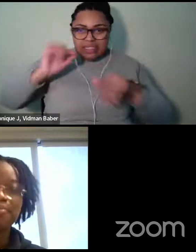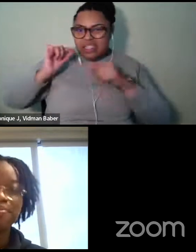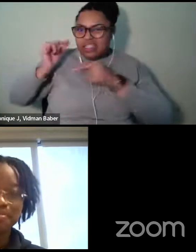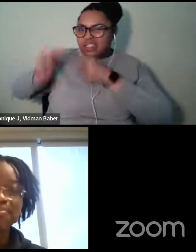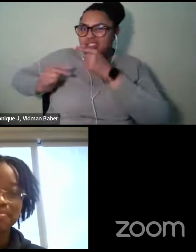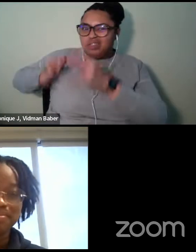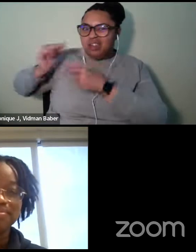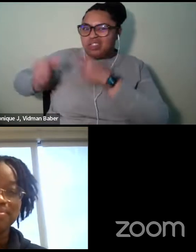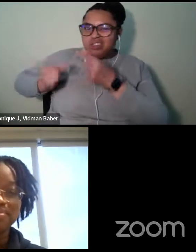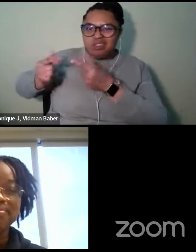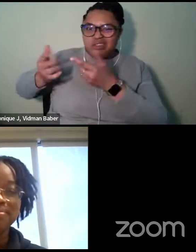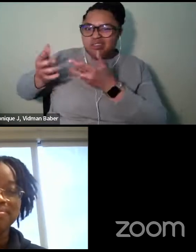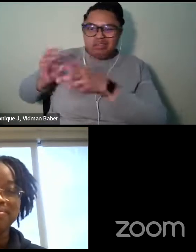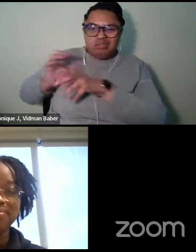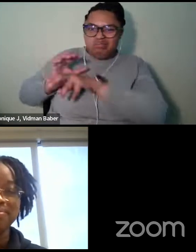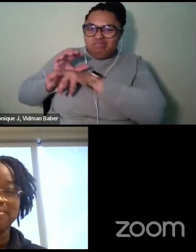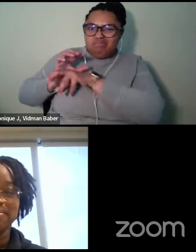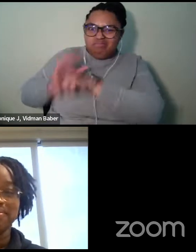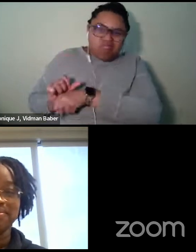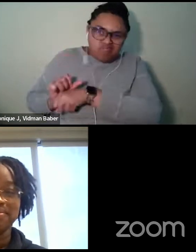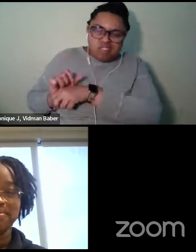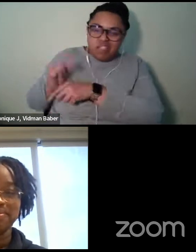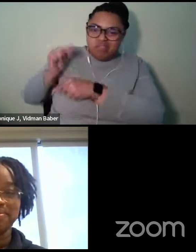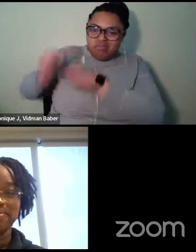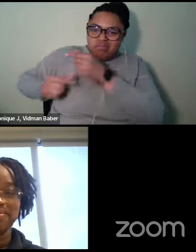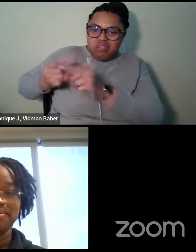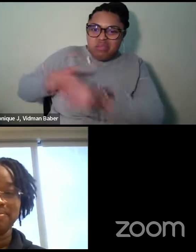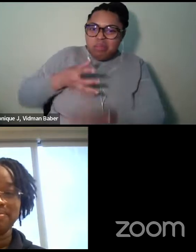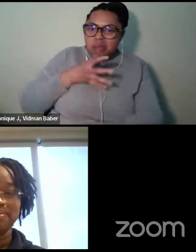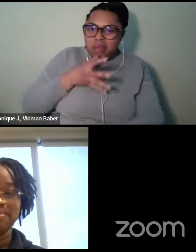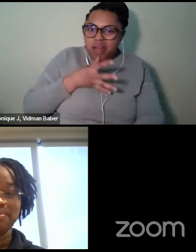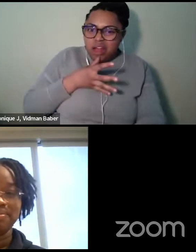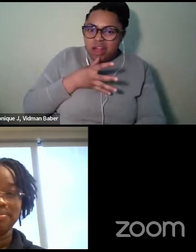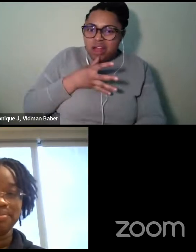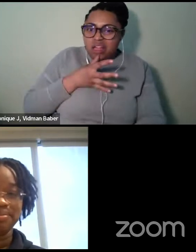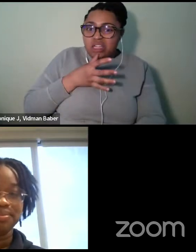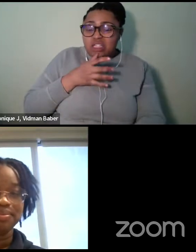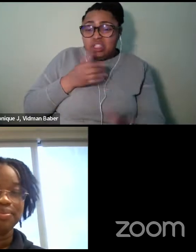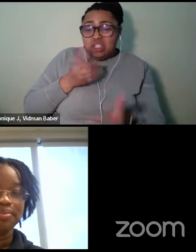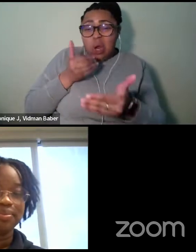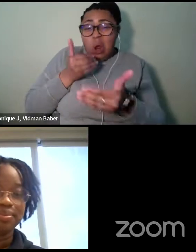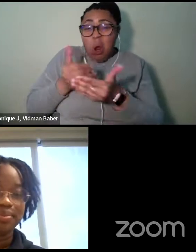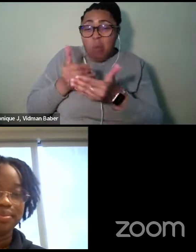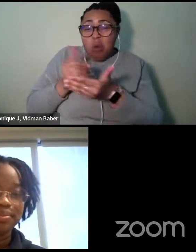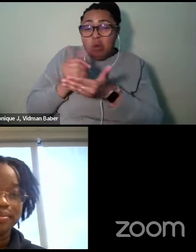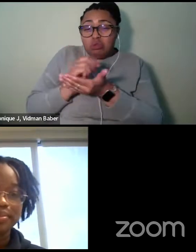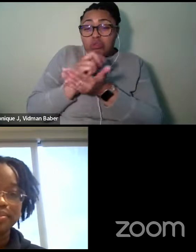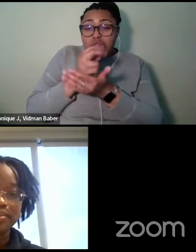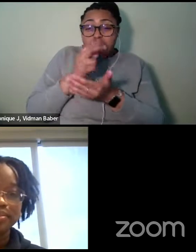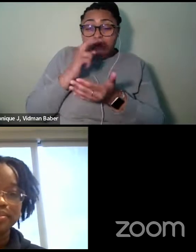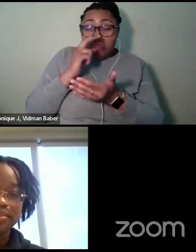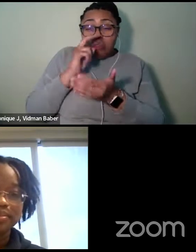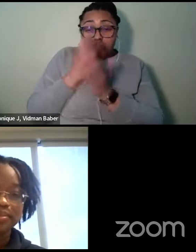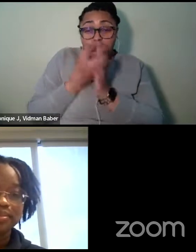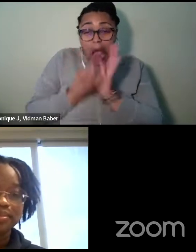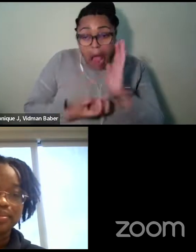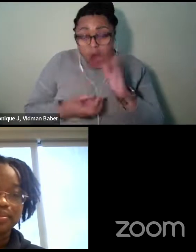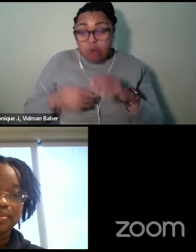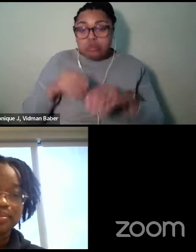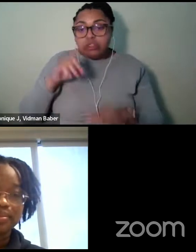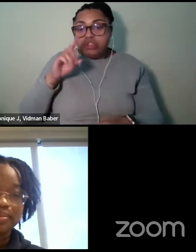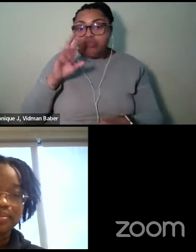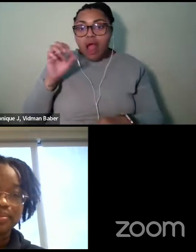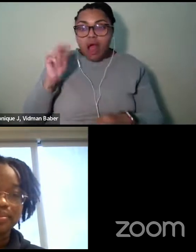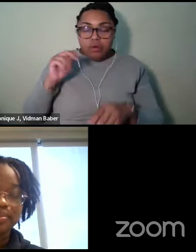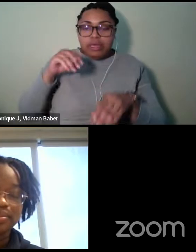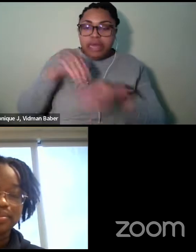of thing that was passed down from my mother who, uh, almost drowned in a pond in Mississippi. So, uh, she passed that fear